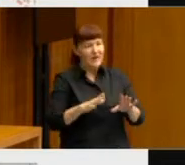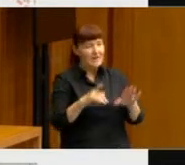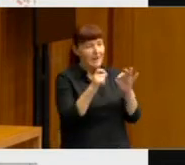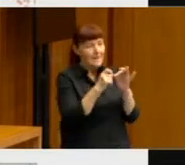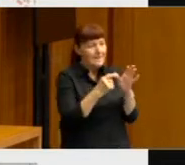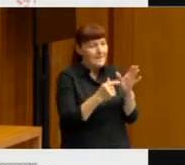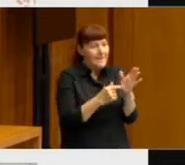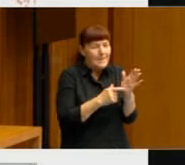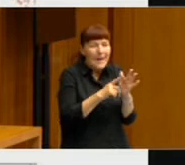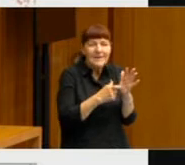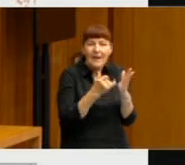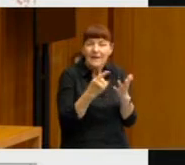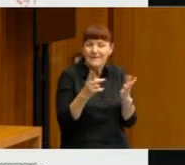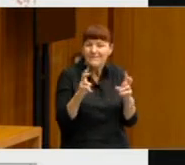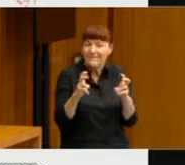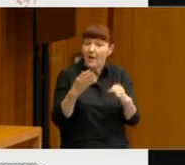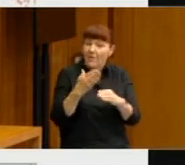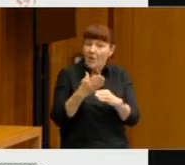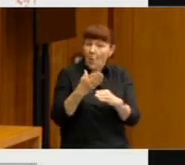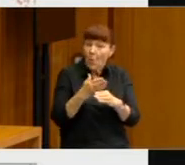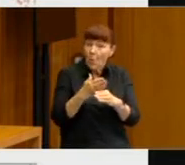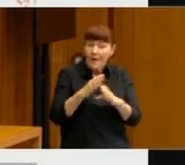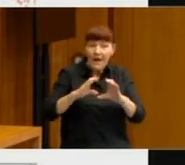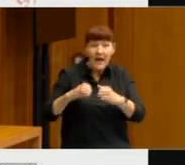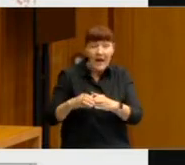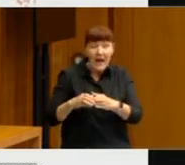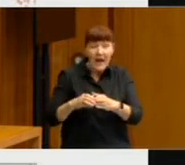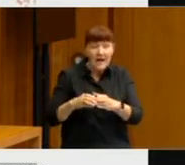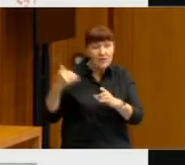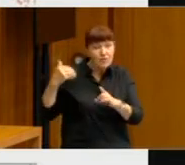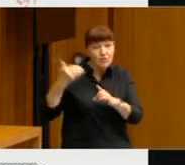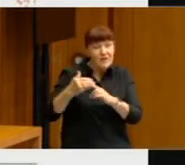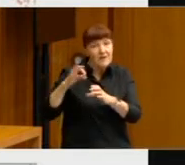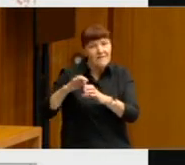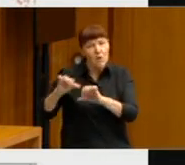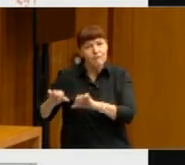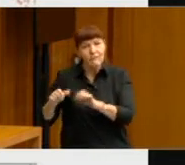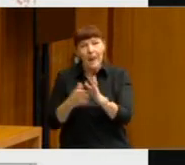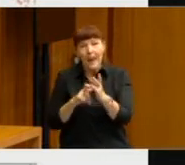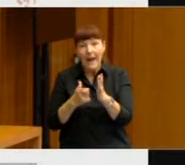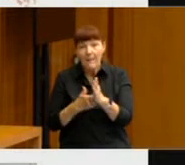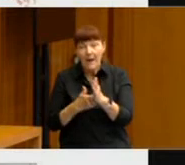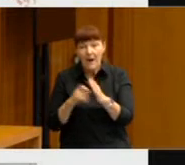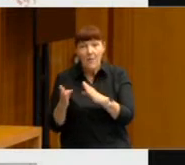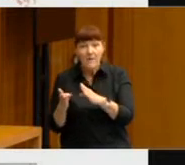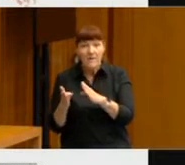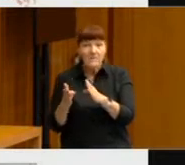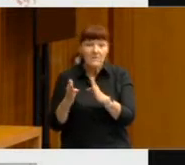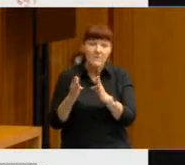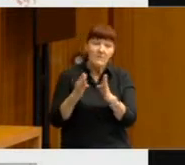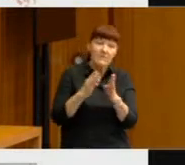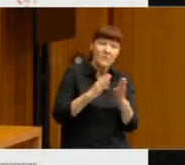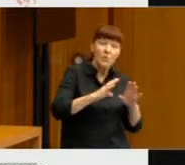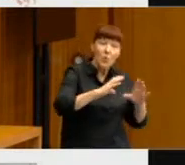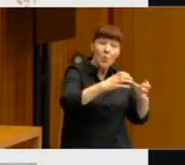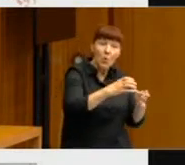whether the working class who have traditionally voted Labor, whether they have been shifting their votes to the coalition